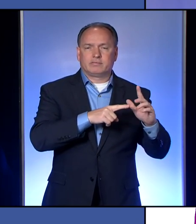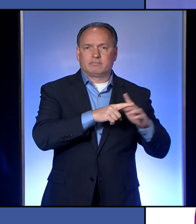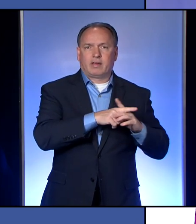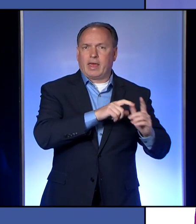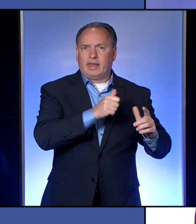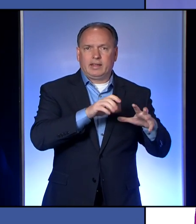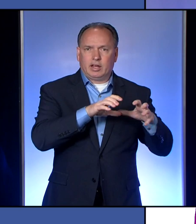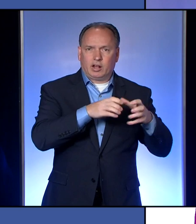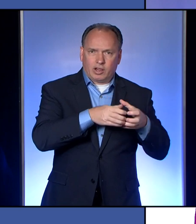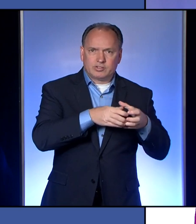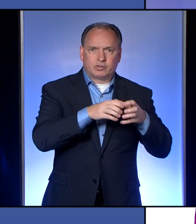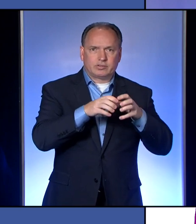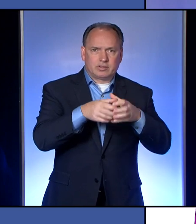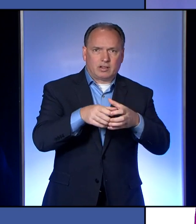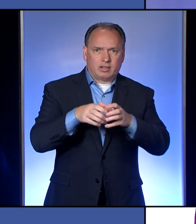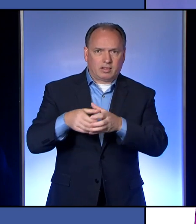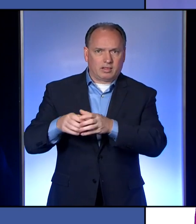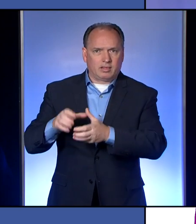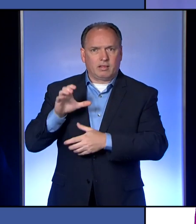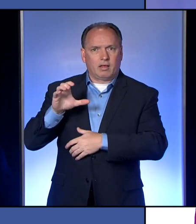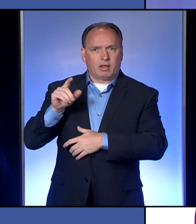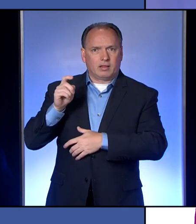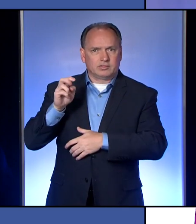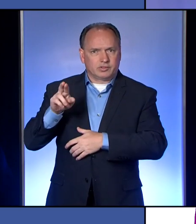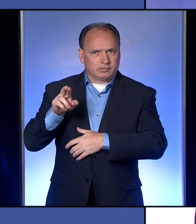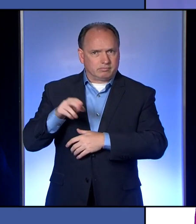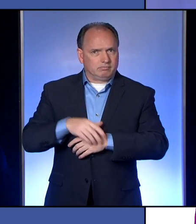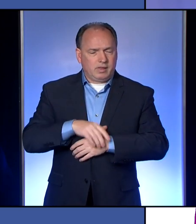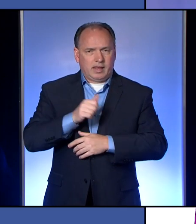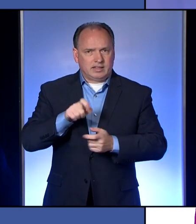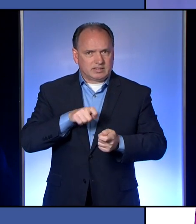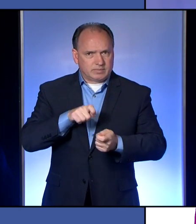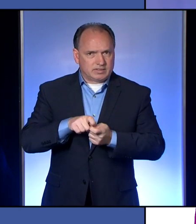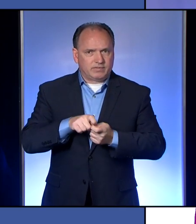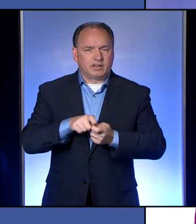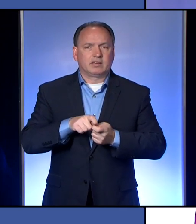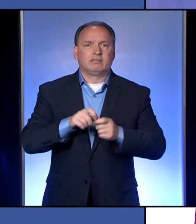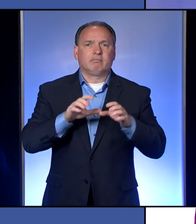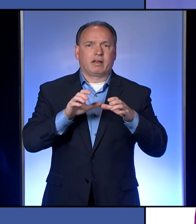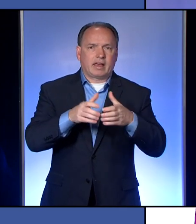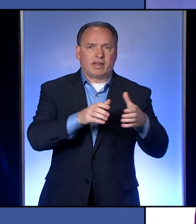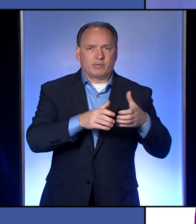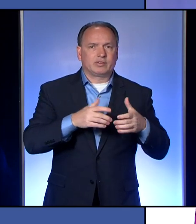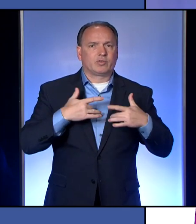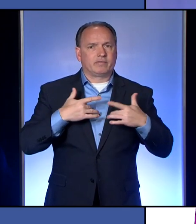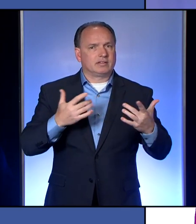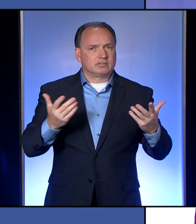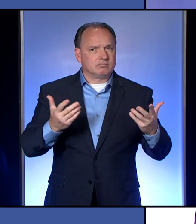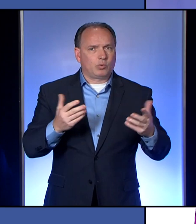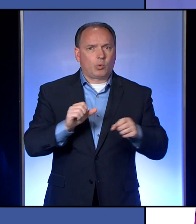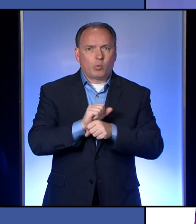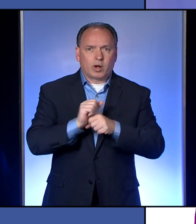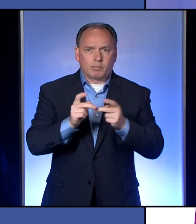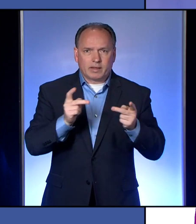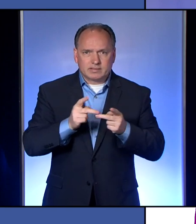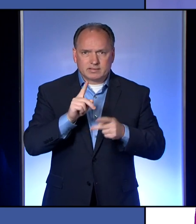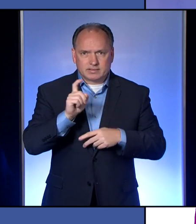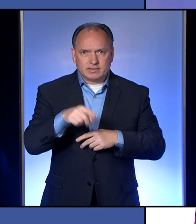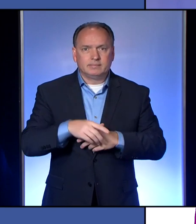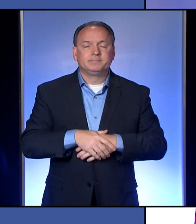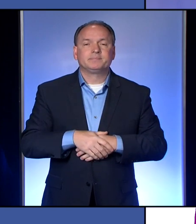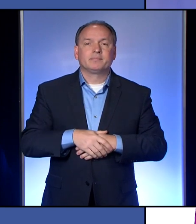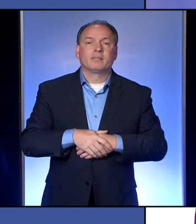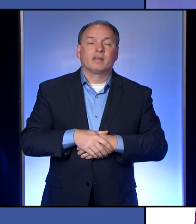this? Have the folks at the health department been able to trace this to certain particular gatherings or events or workplaces? You know, there's a